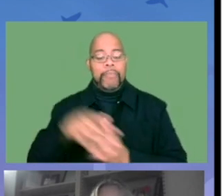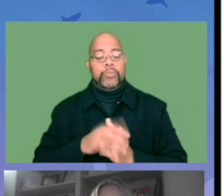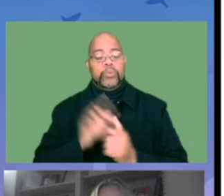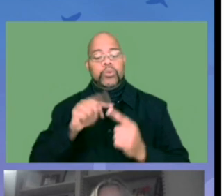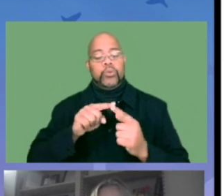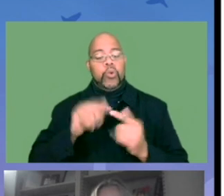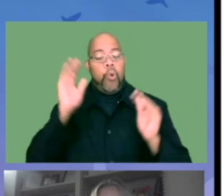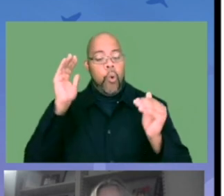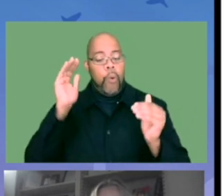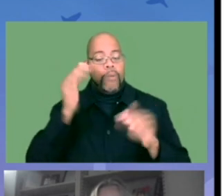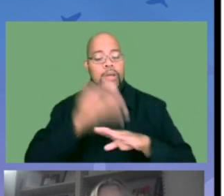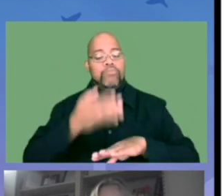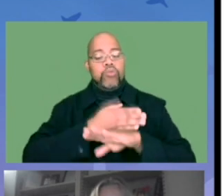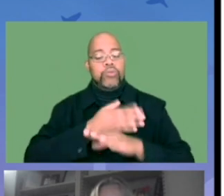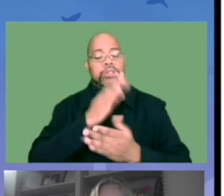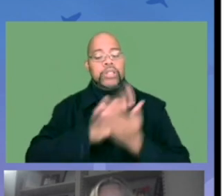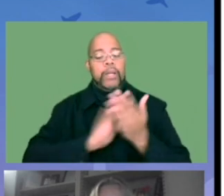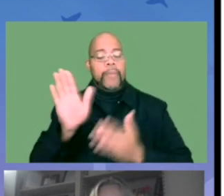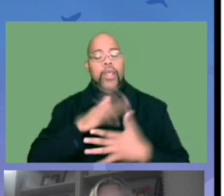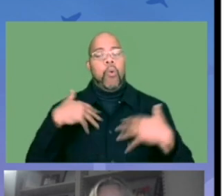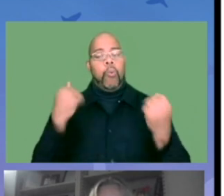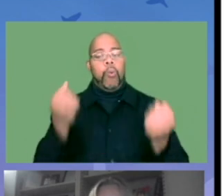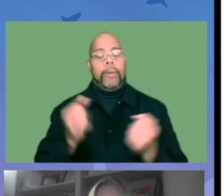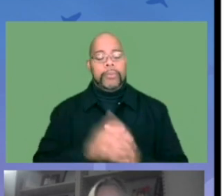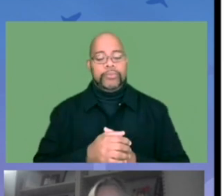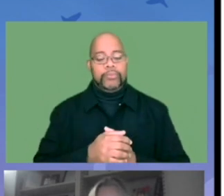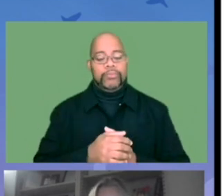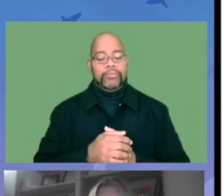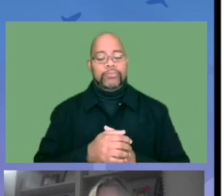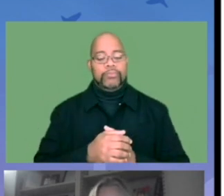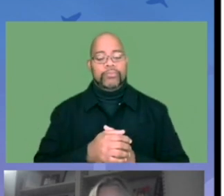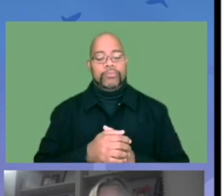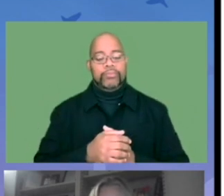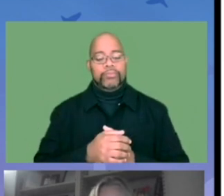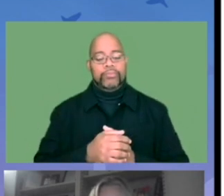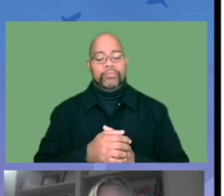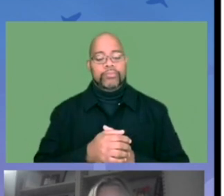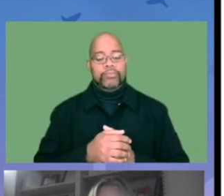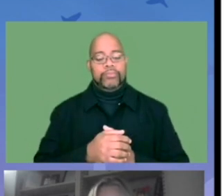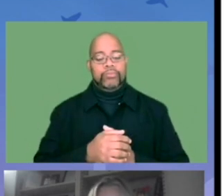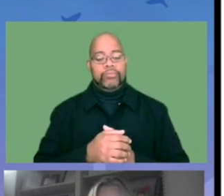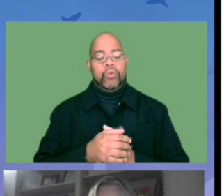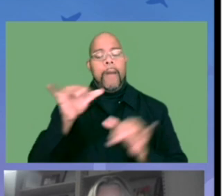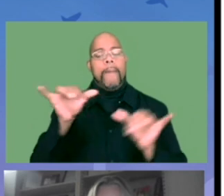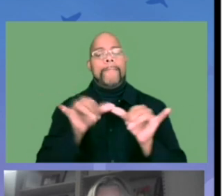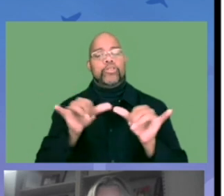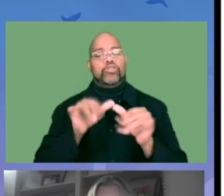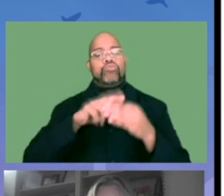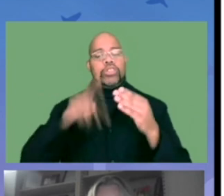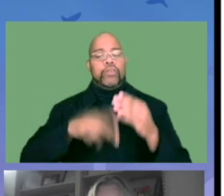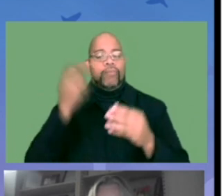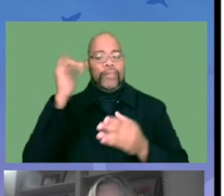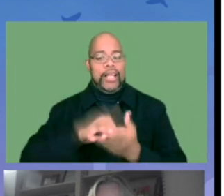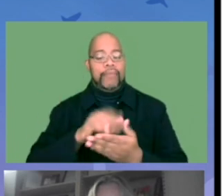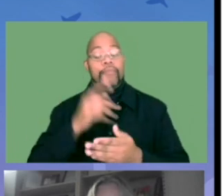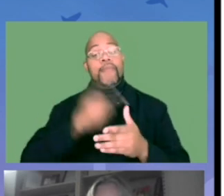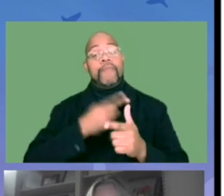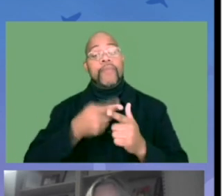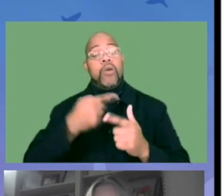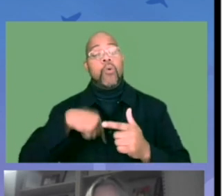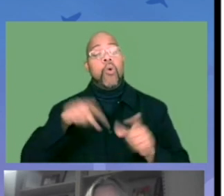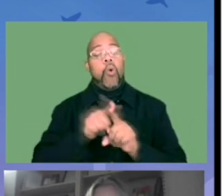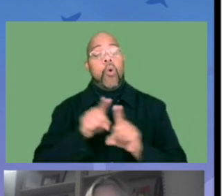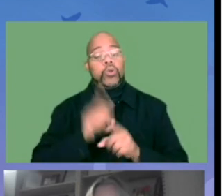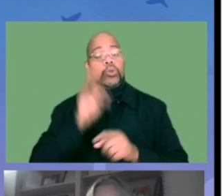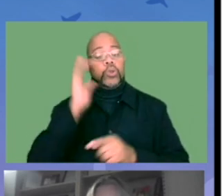And so it's an ongoing process. We're really working hard. And we realize that there is a